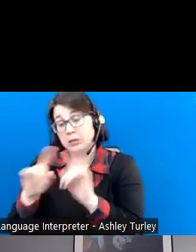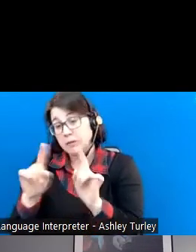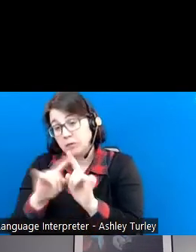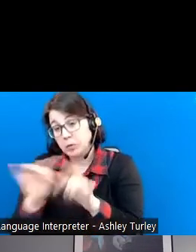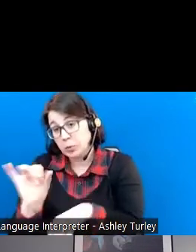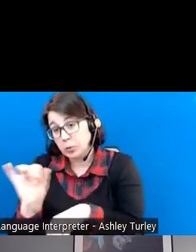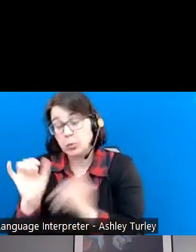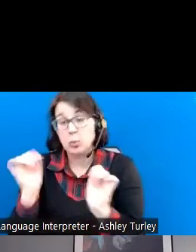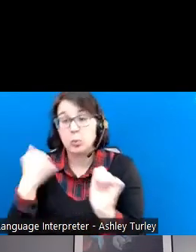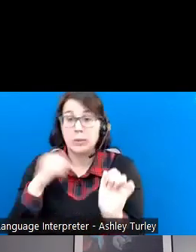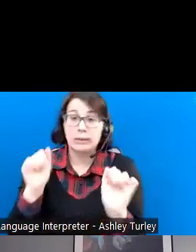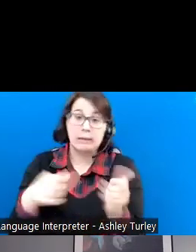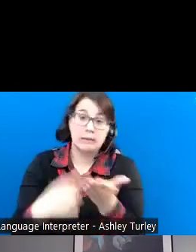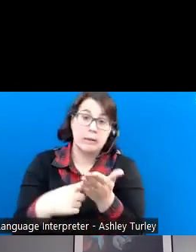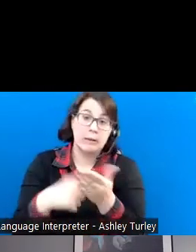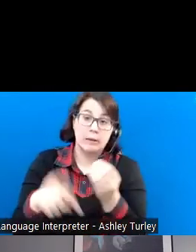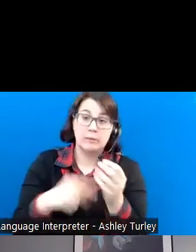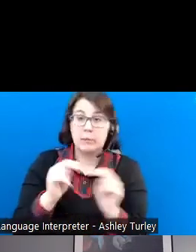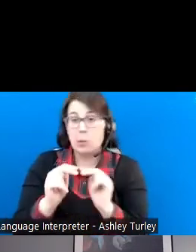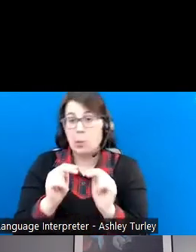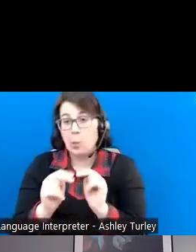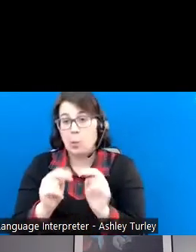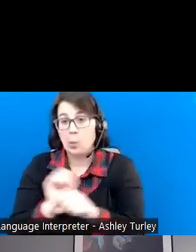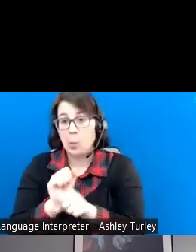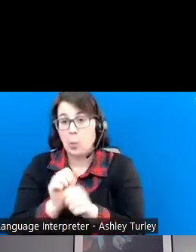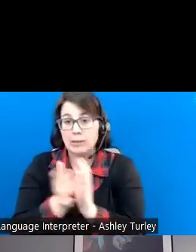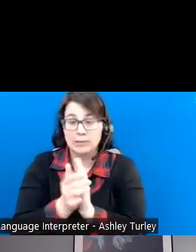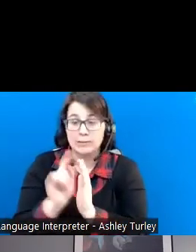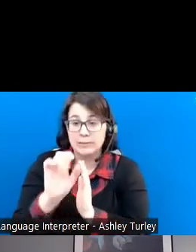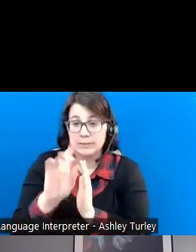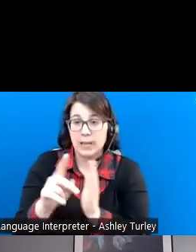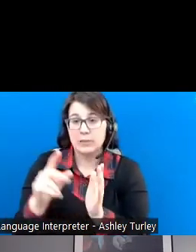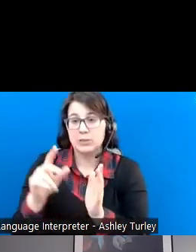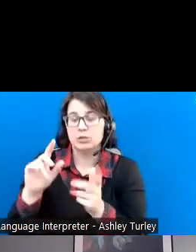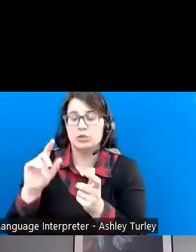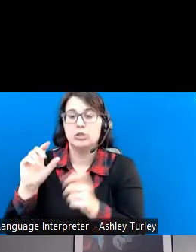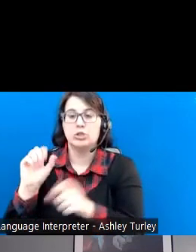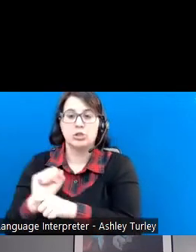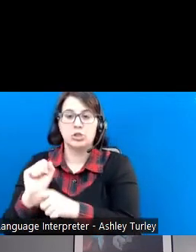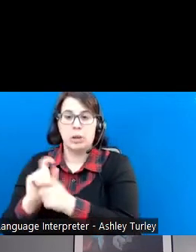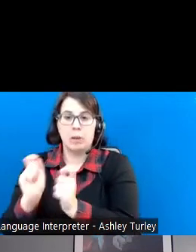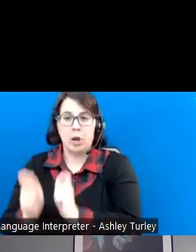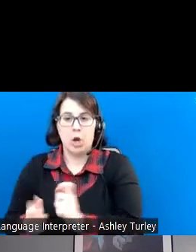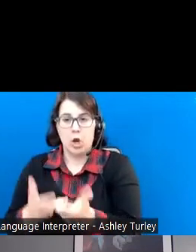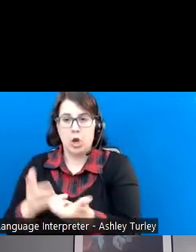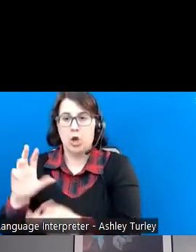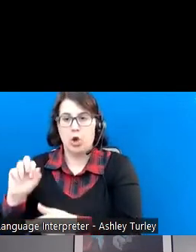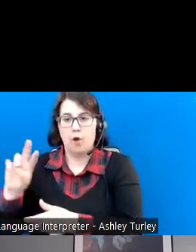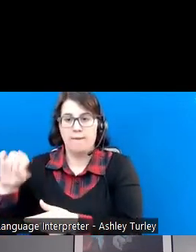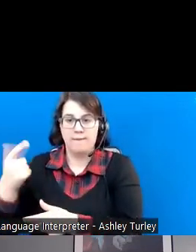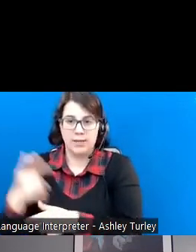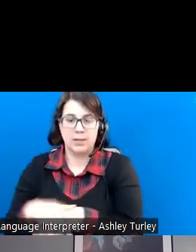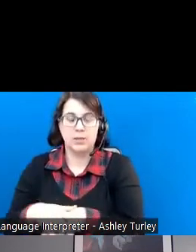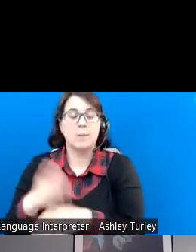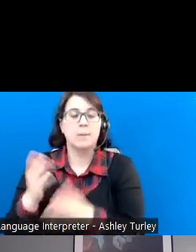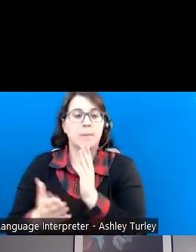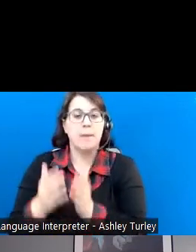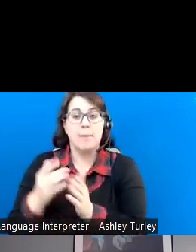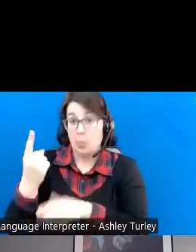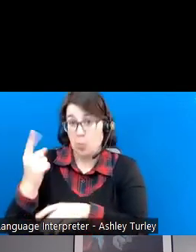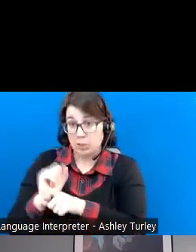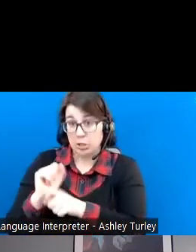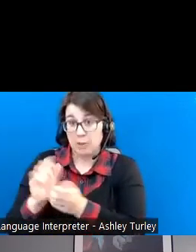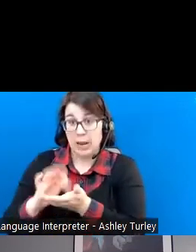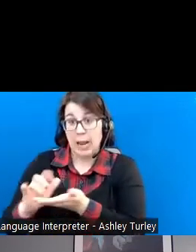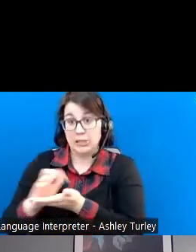can talk about negotiated work tasks or job carving. So maybe we have one job, you know, like a cashier